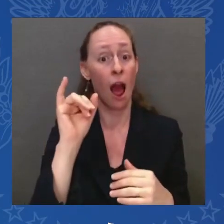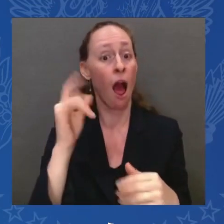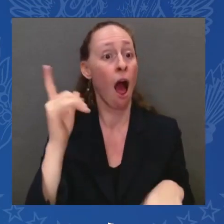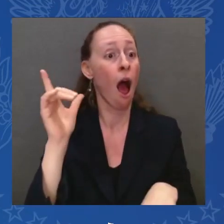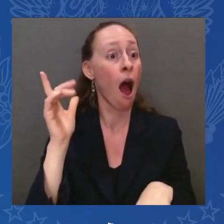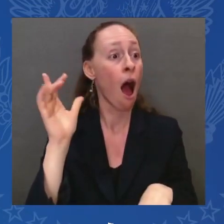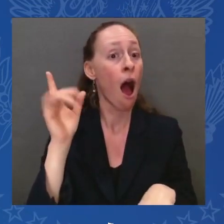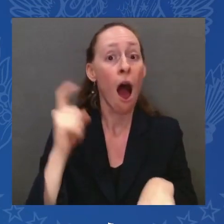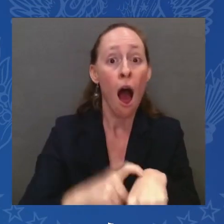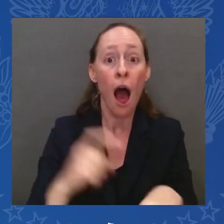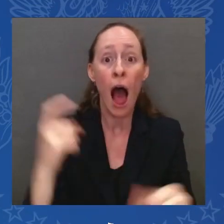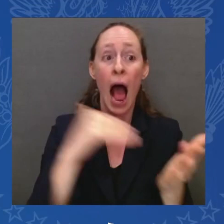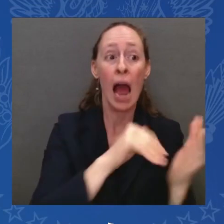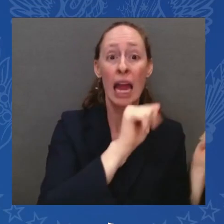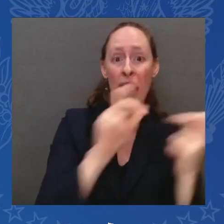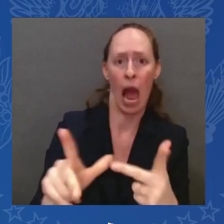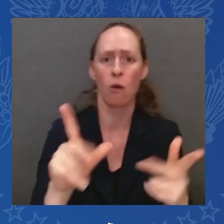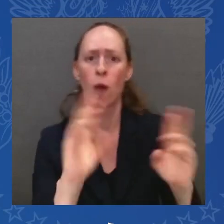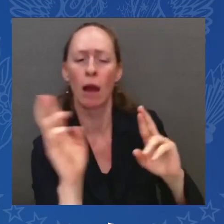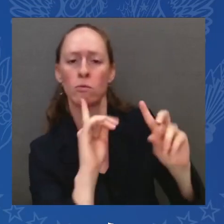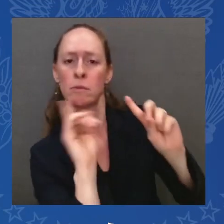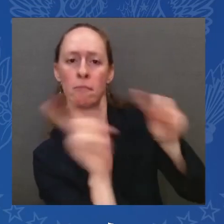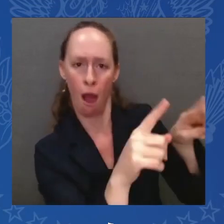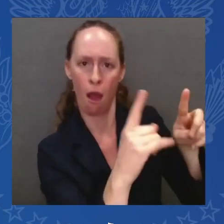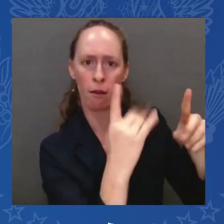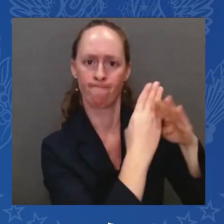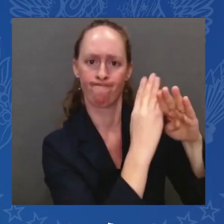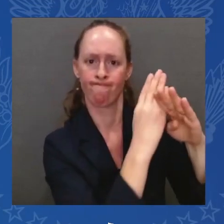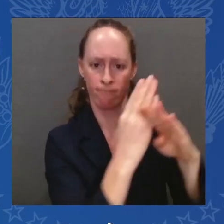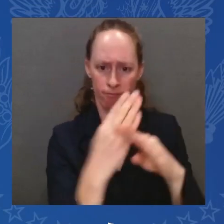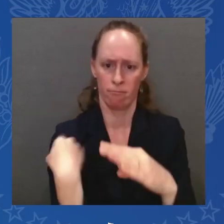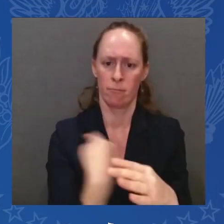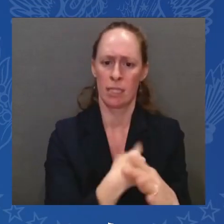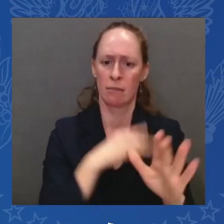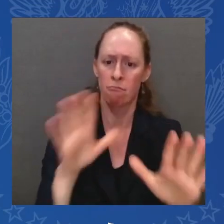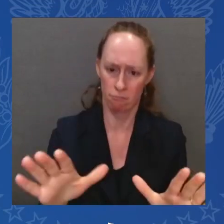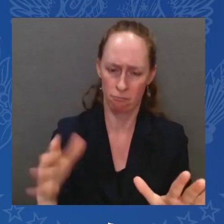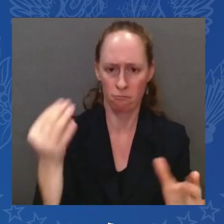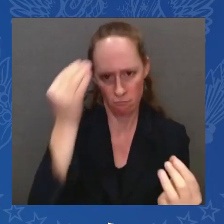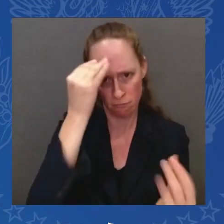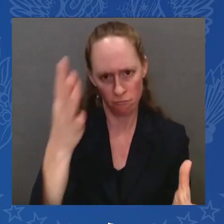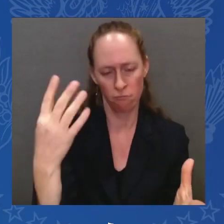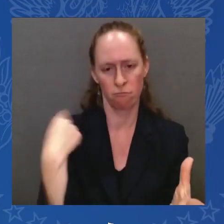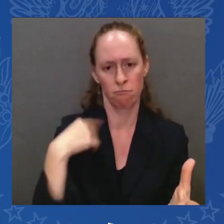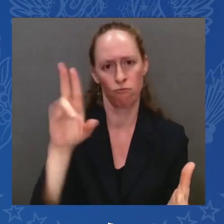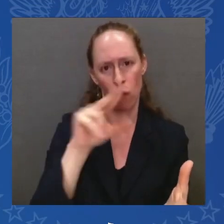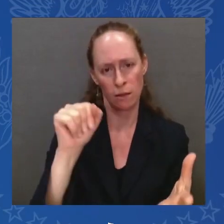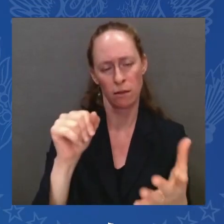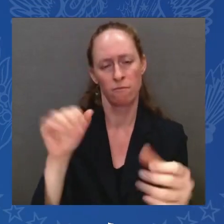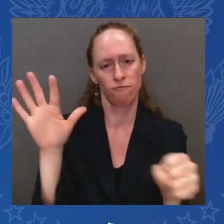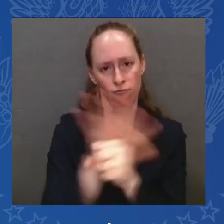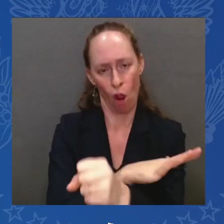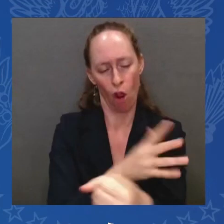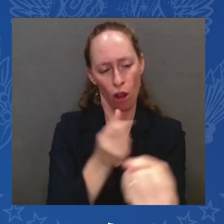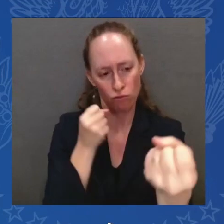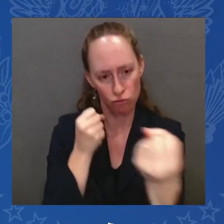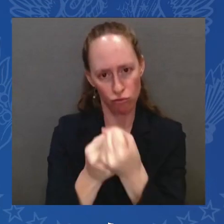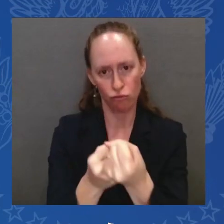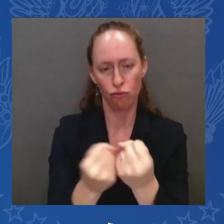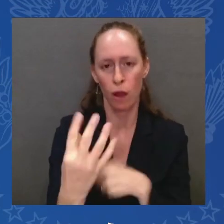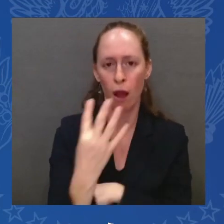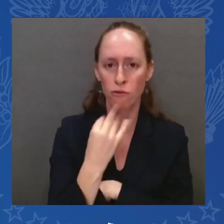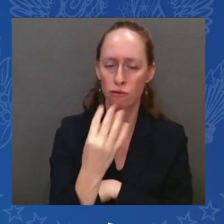unshakable. The United States has Israel's back and I have yours as well, both at home and abroad.